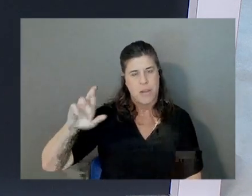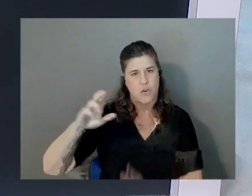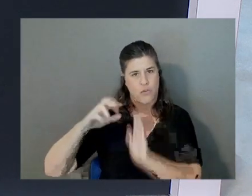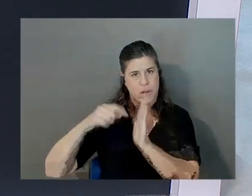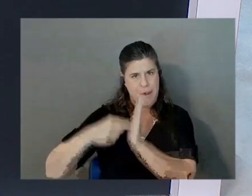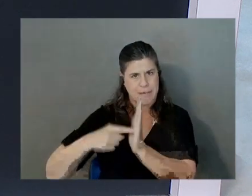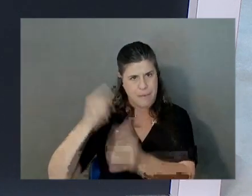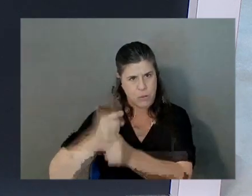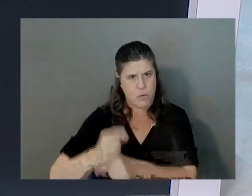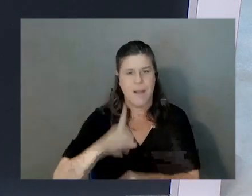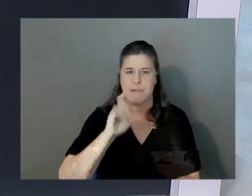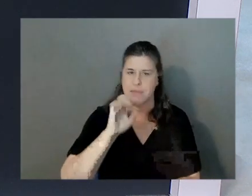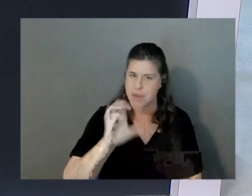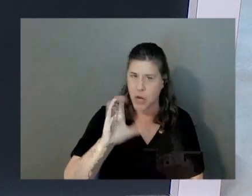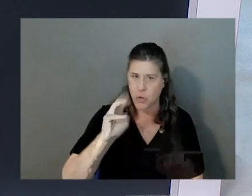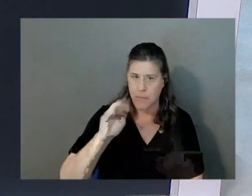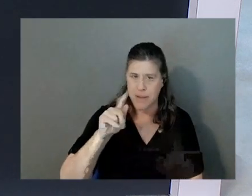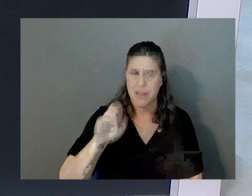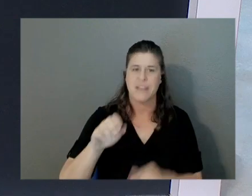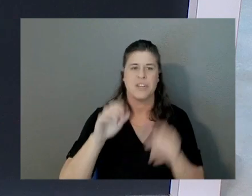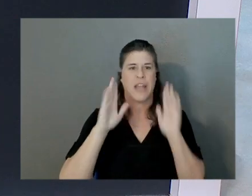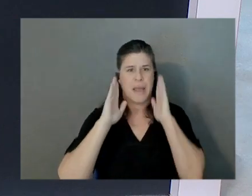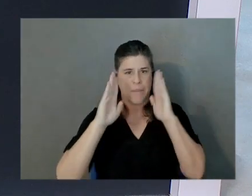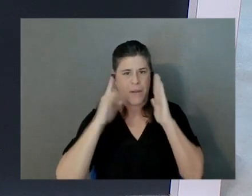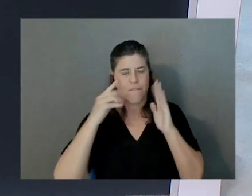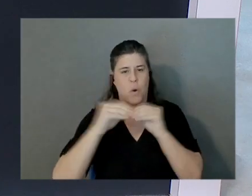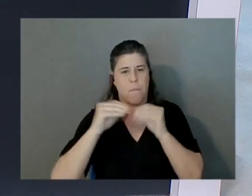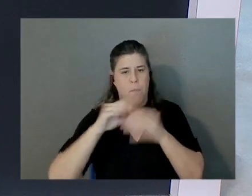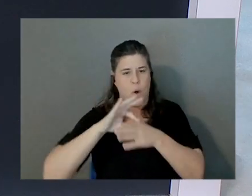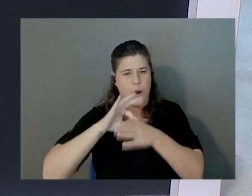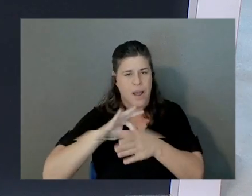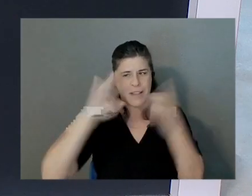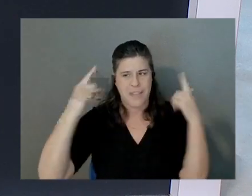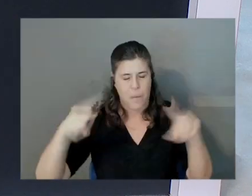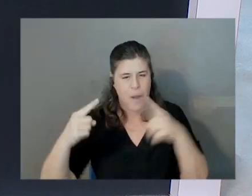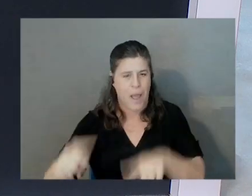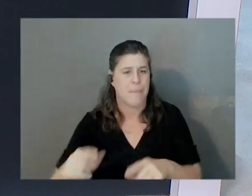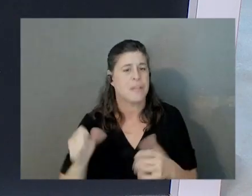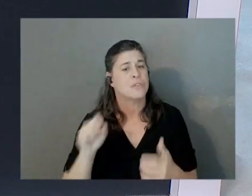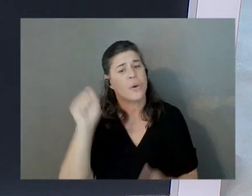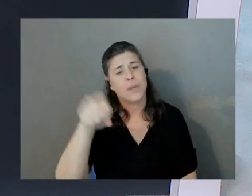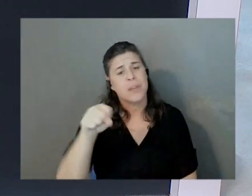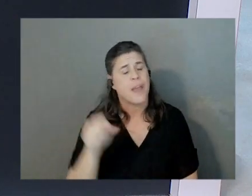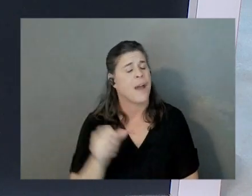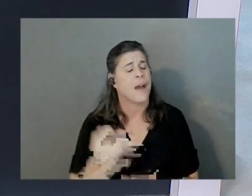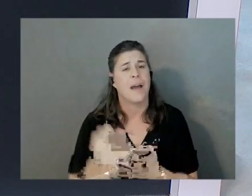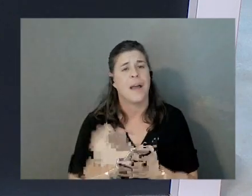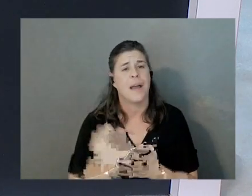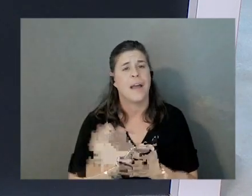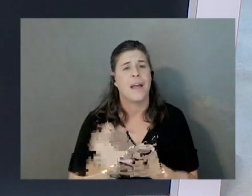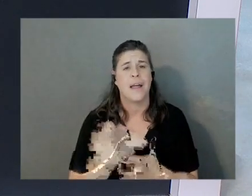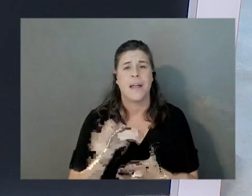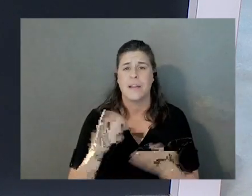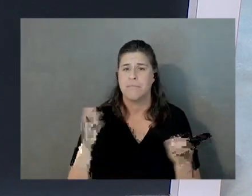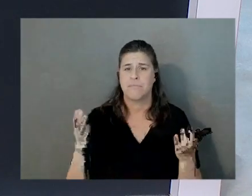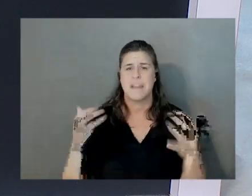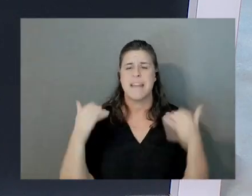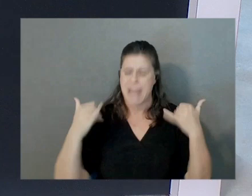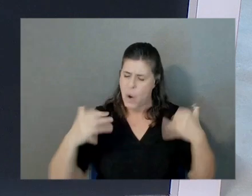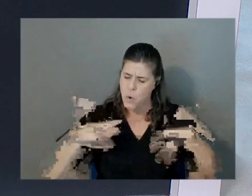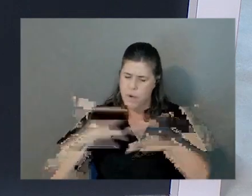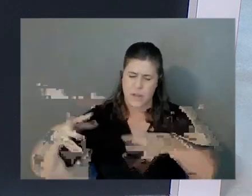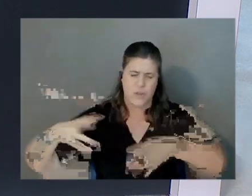And stay tuned for more content that will be coming out. So, yeah. So now we're ready to wrap up. Now we are ready to wrap up. There you go, folks.